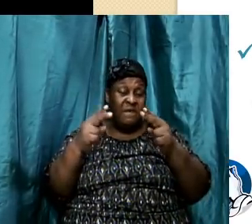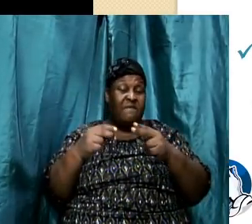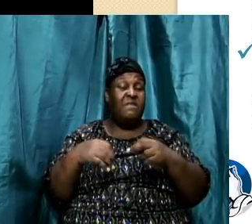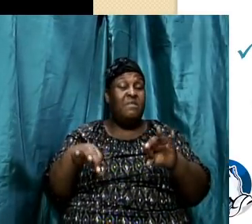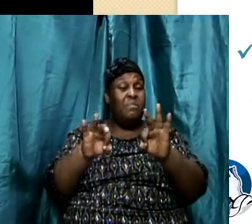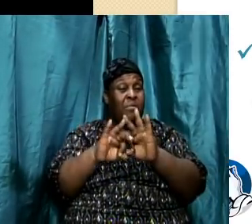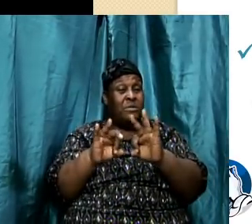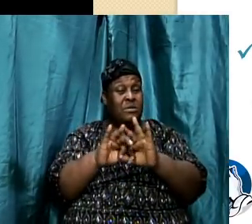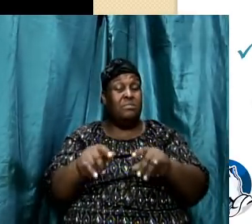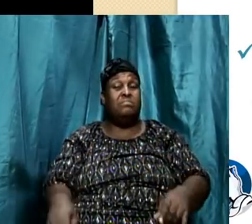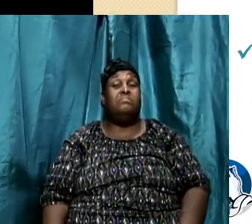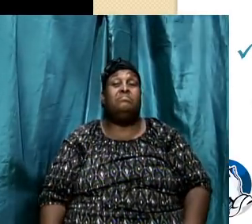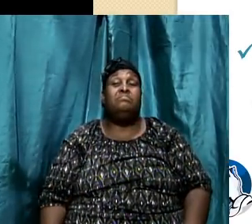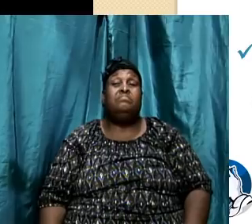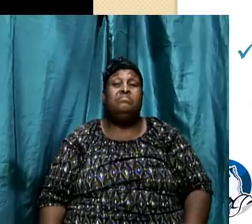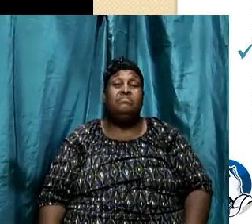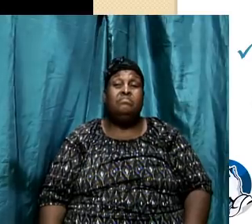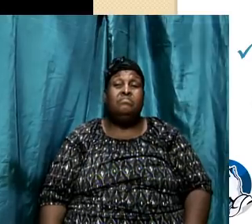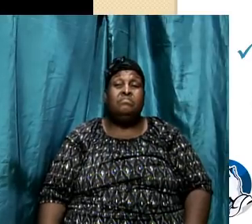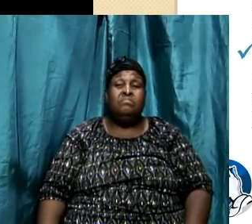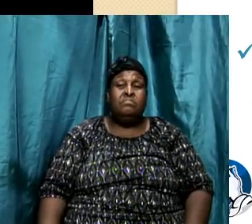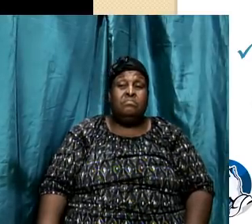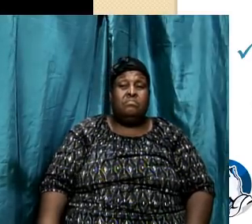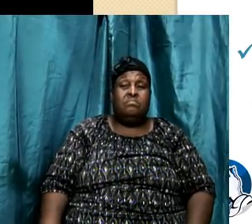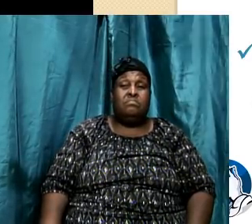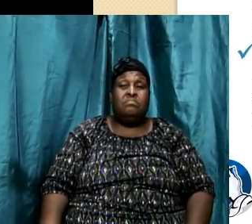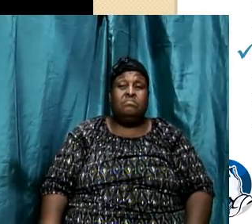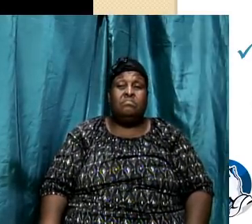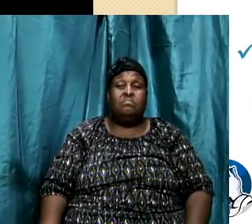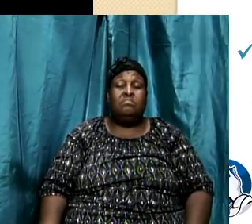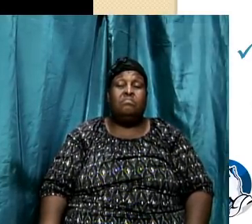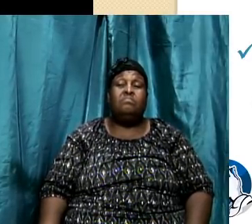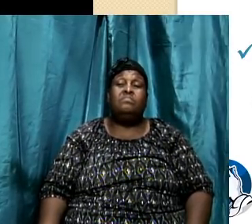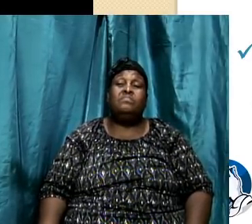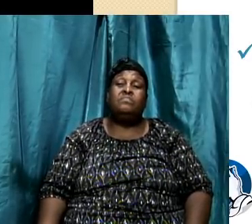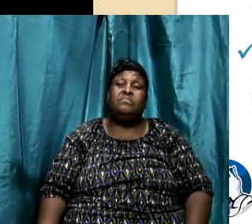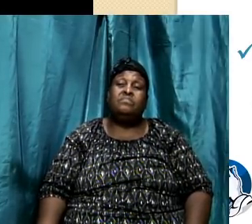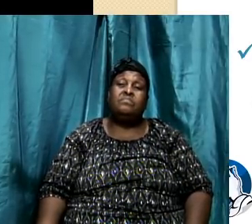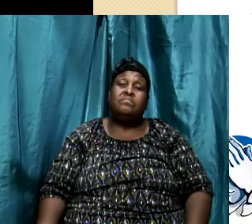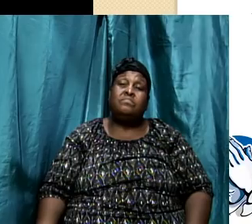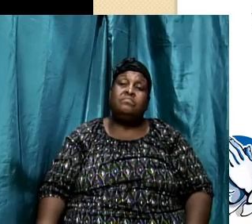context is very important. Now let's move to some basic things about context.